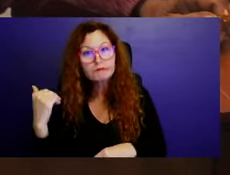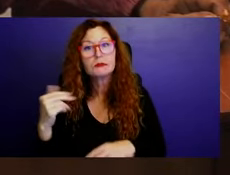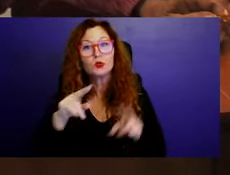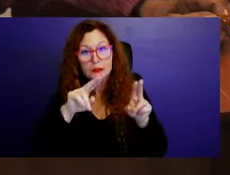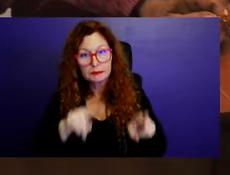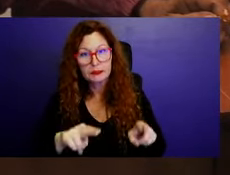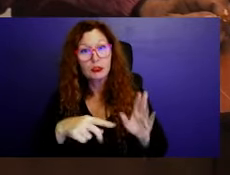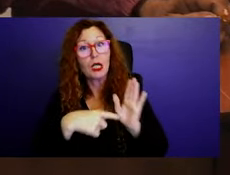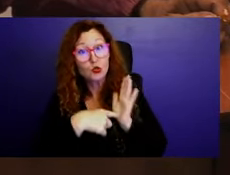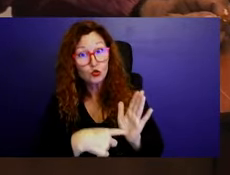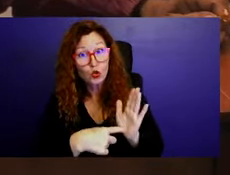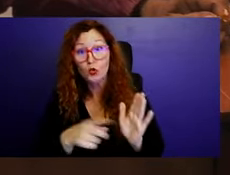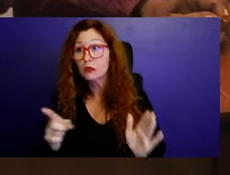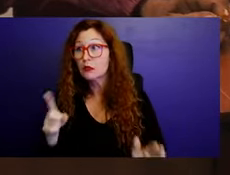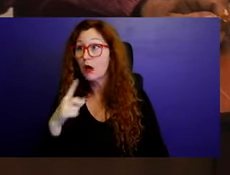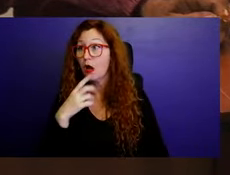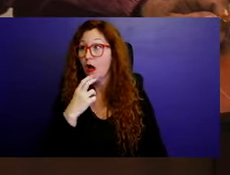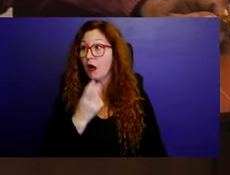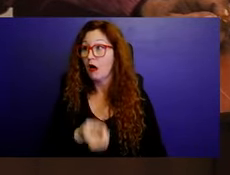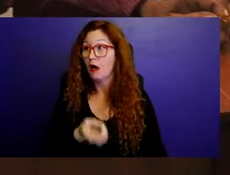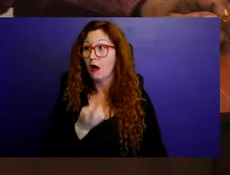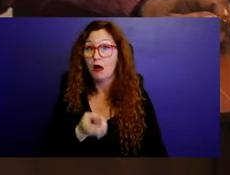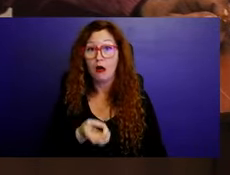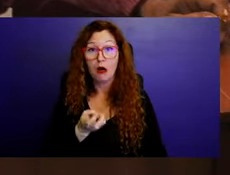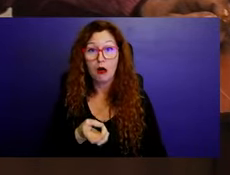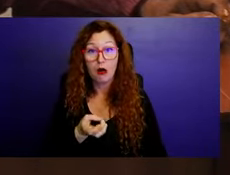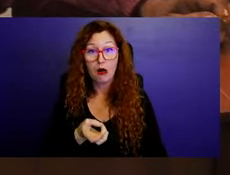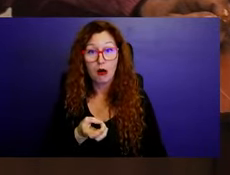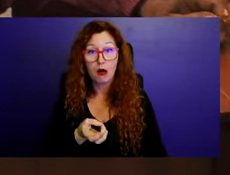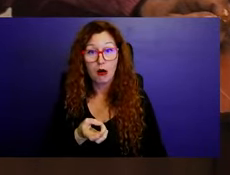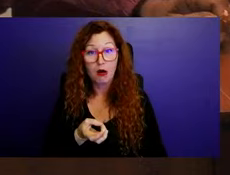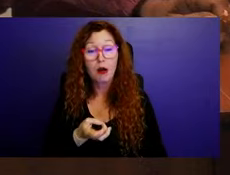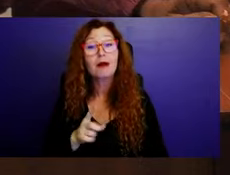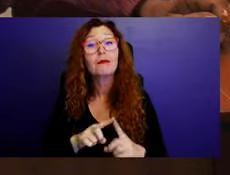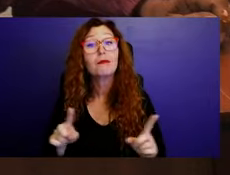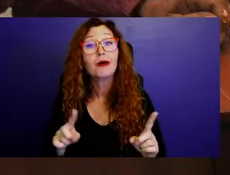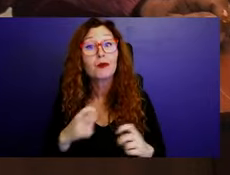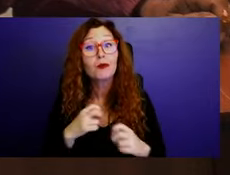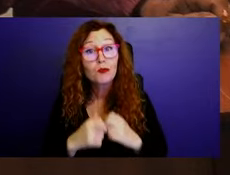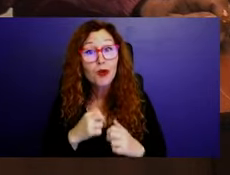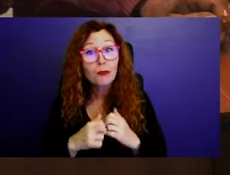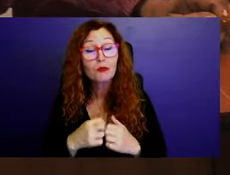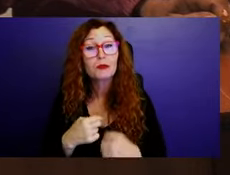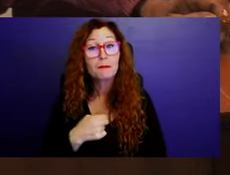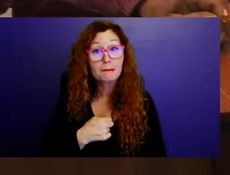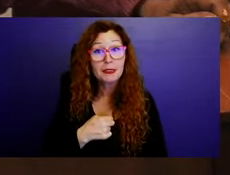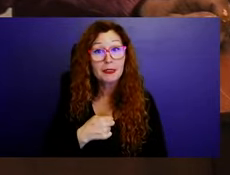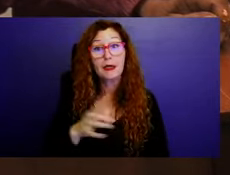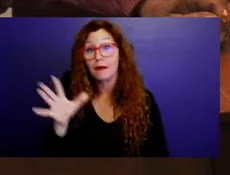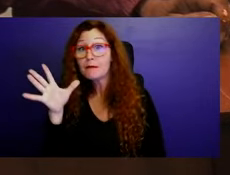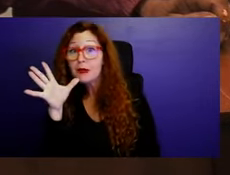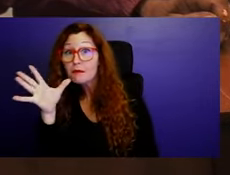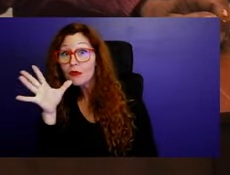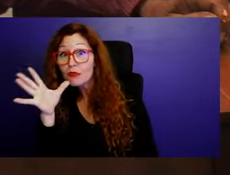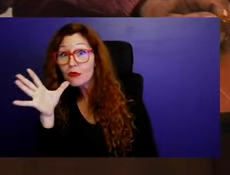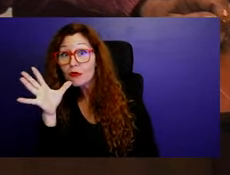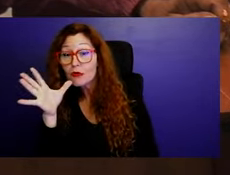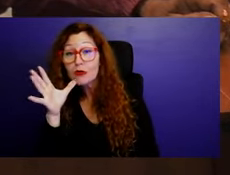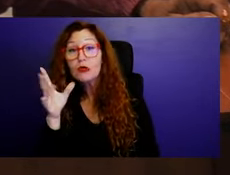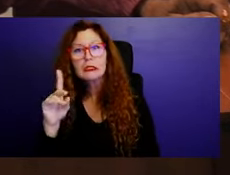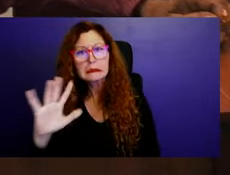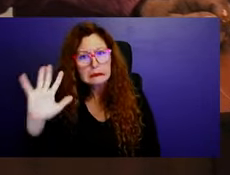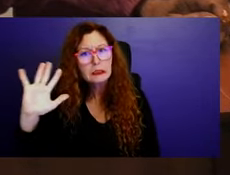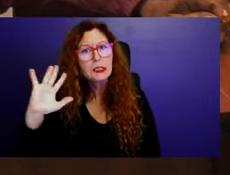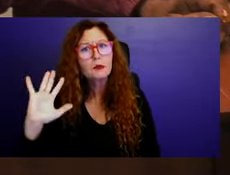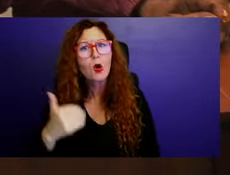he was appalled as well. But the problem that me and my mother, Dr. Martha Meeks-Light, have is that there was a cemetery board. She was on